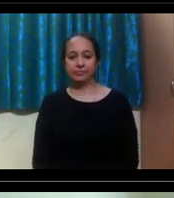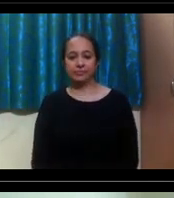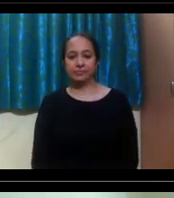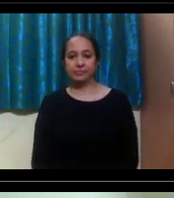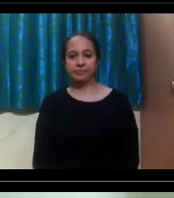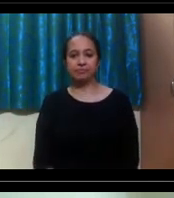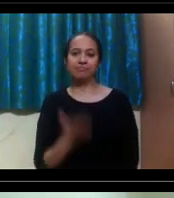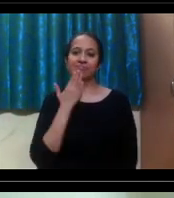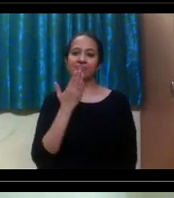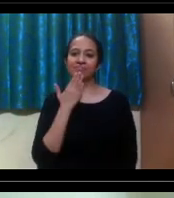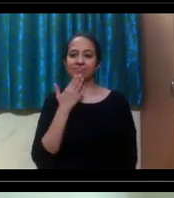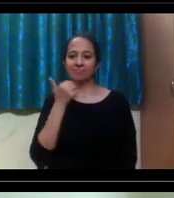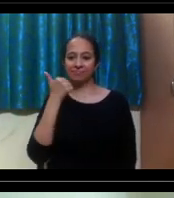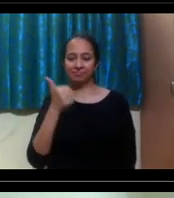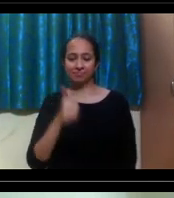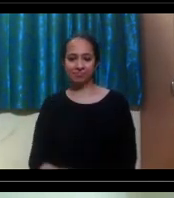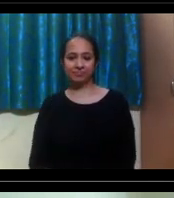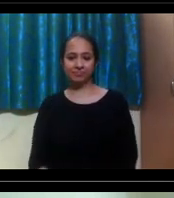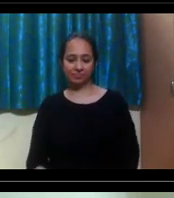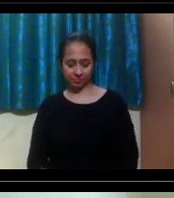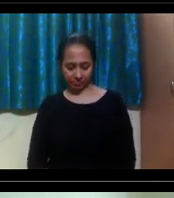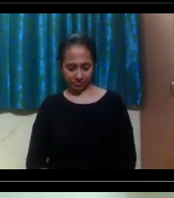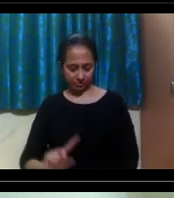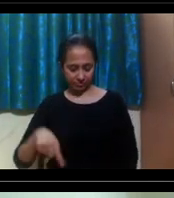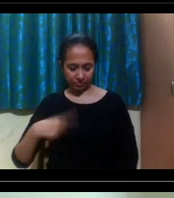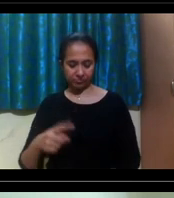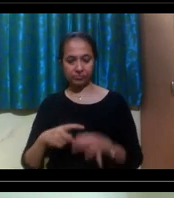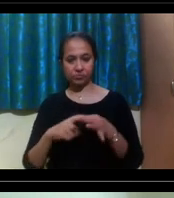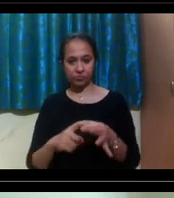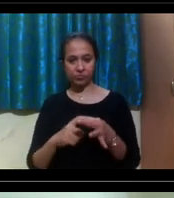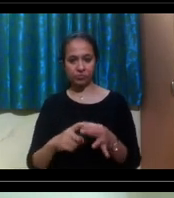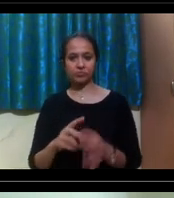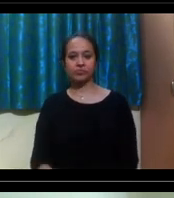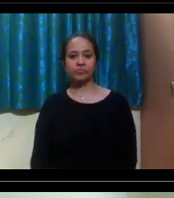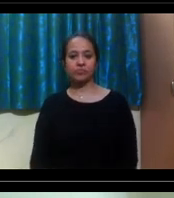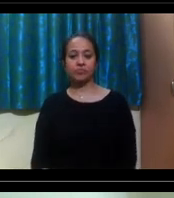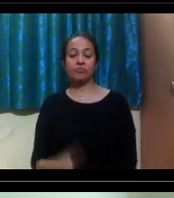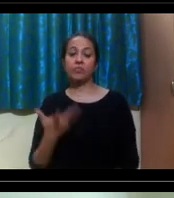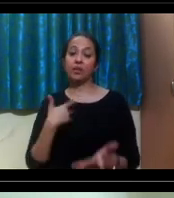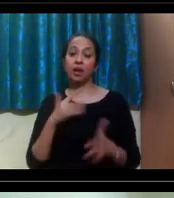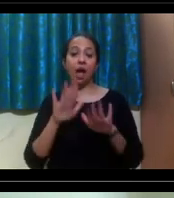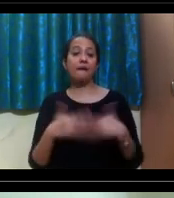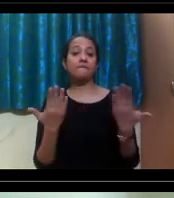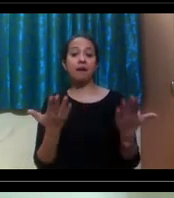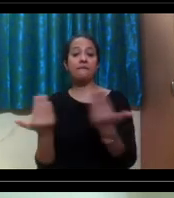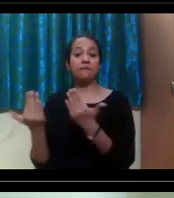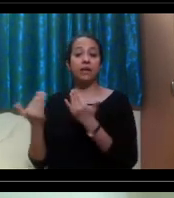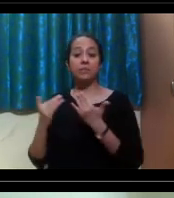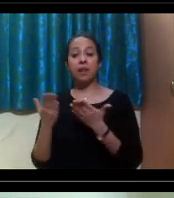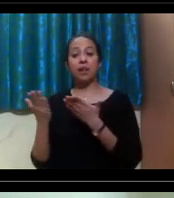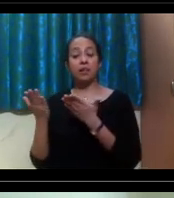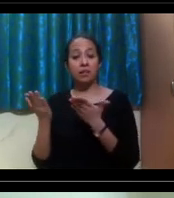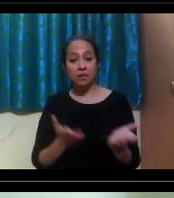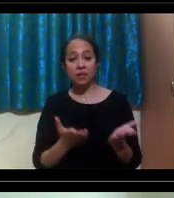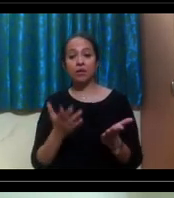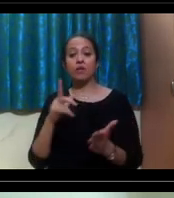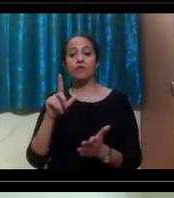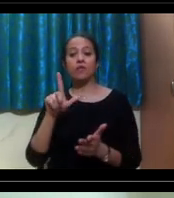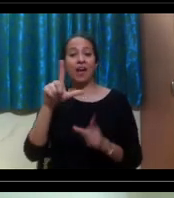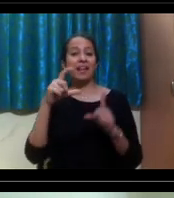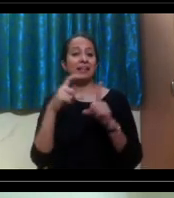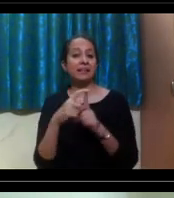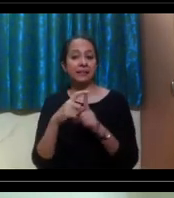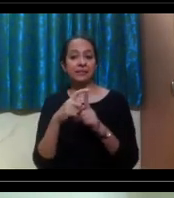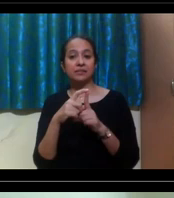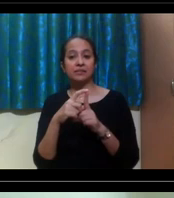Thank you, Monica. The next question is, what accommodations are provided for students with learning difficulties?